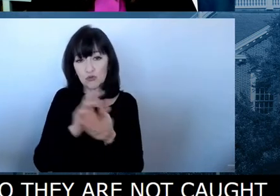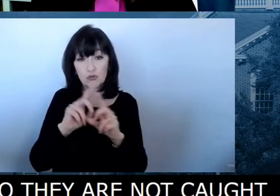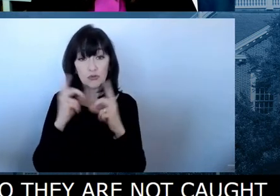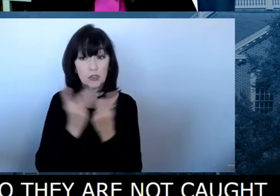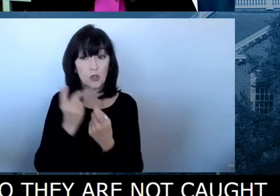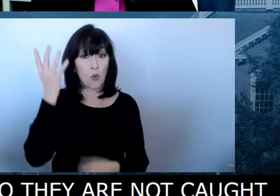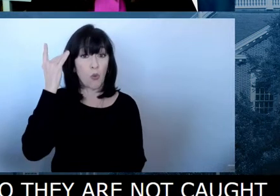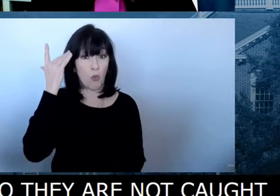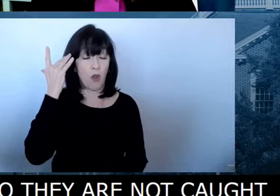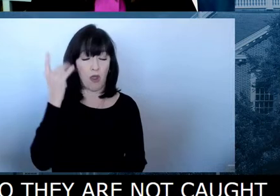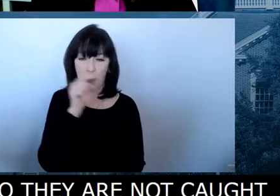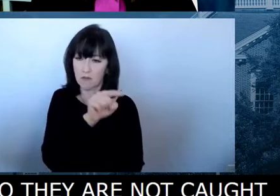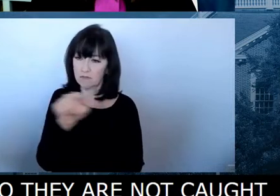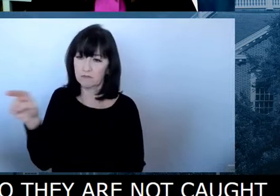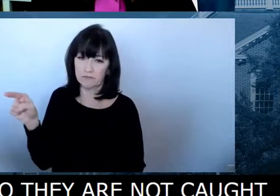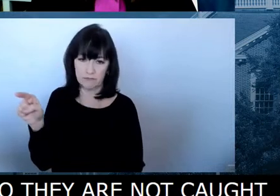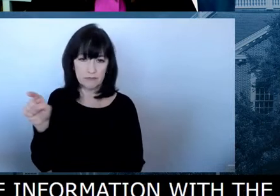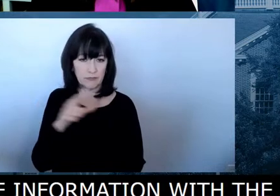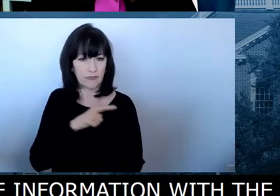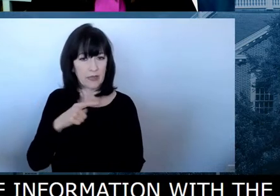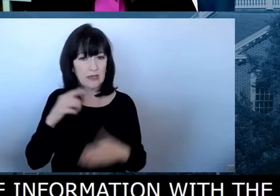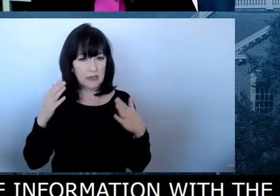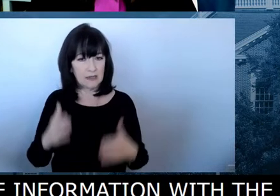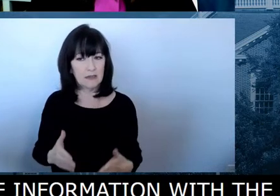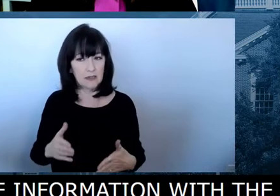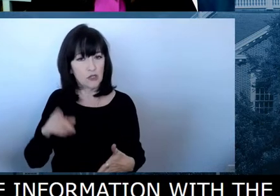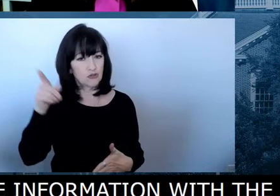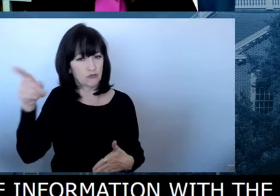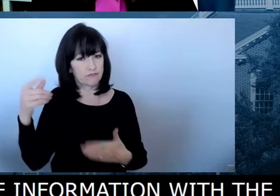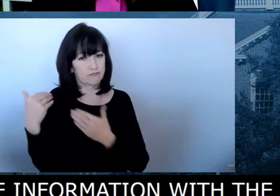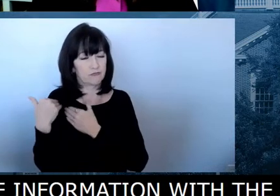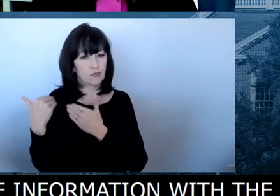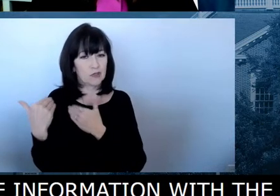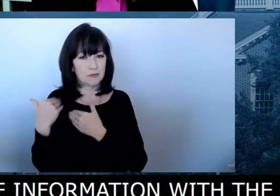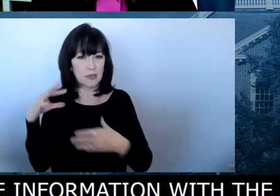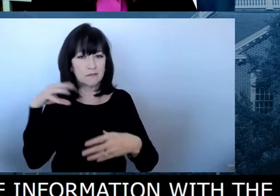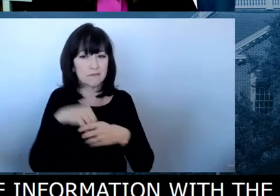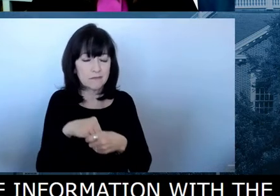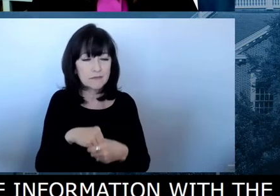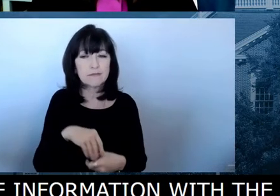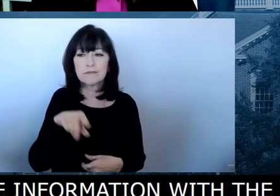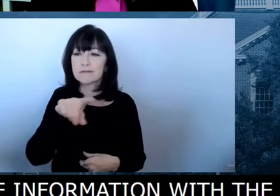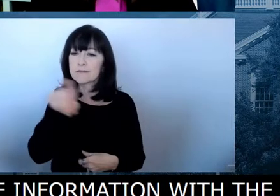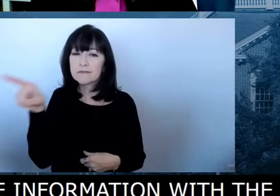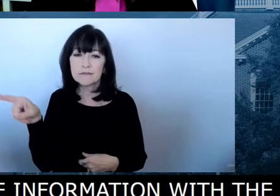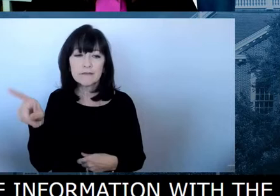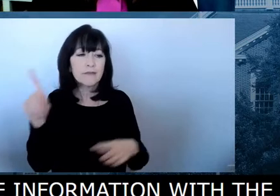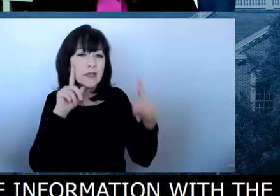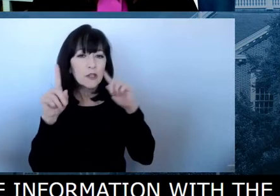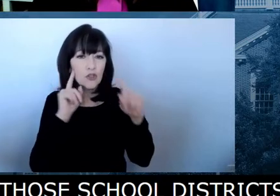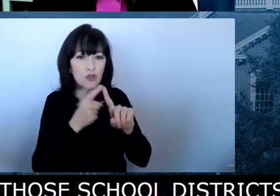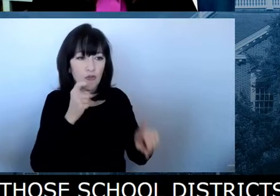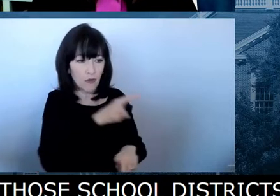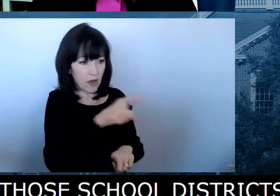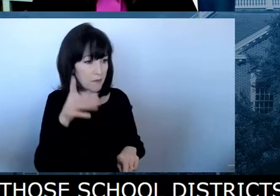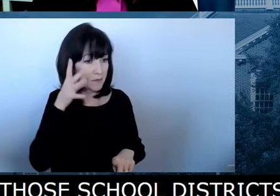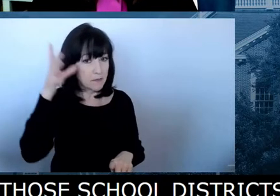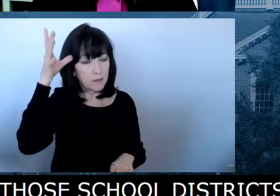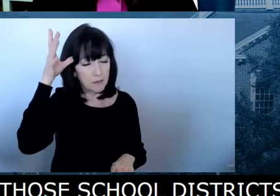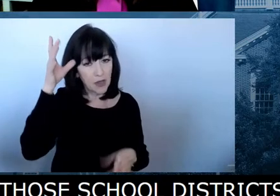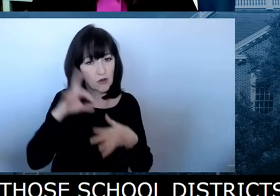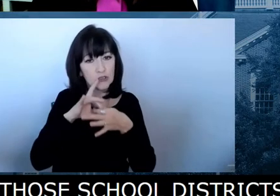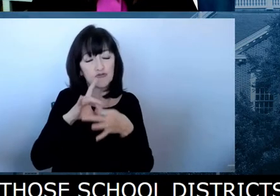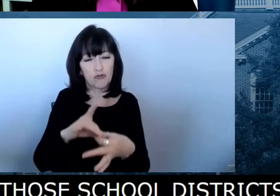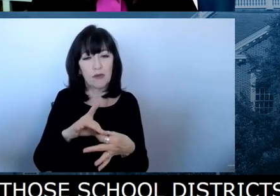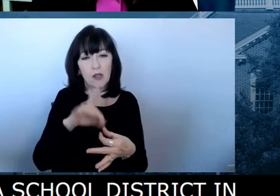has a school district and schools in their community and they hear from parents, obviously, about all of that. We've tried to work with